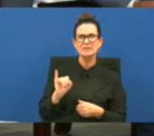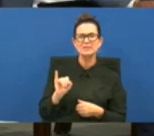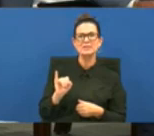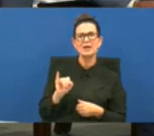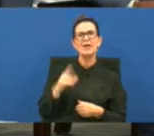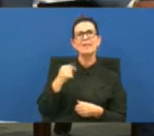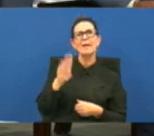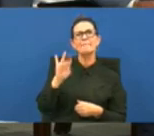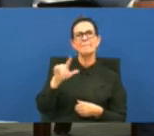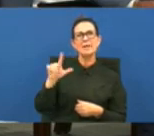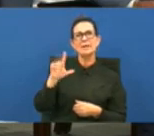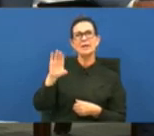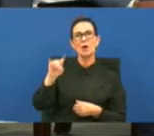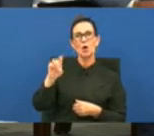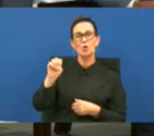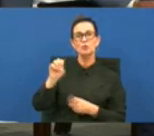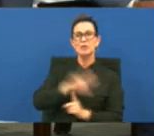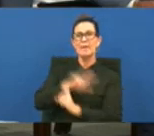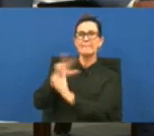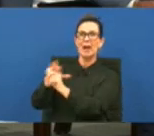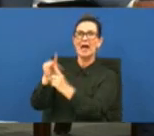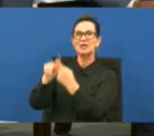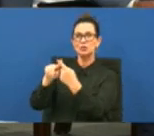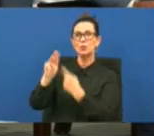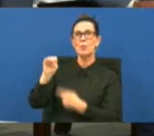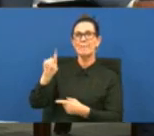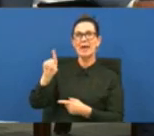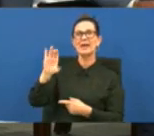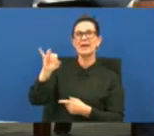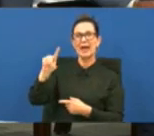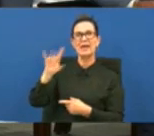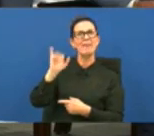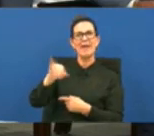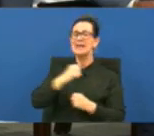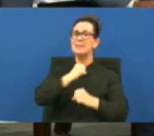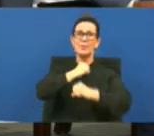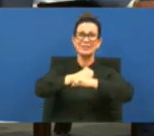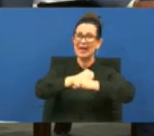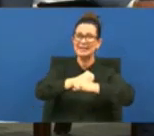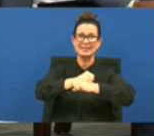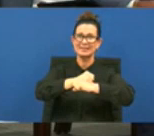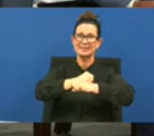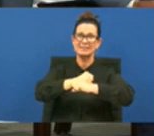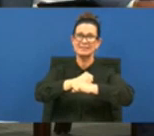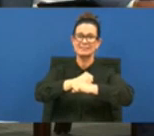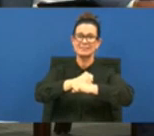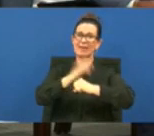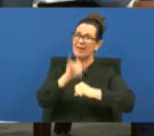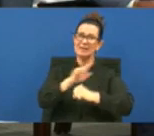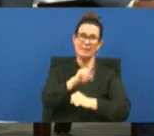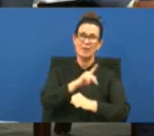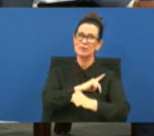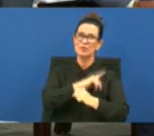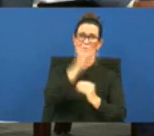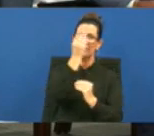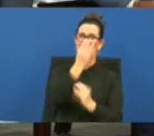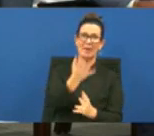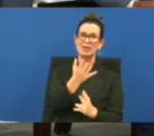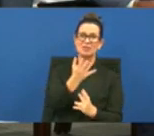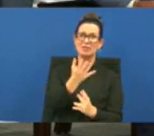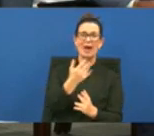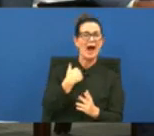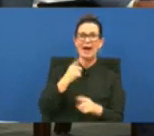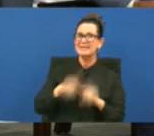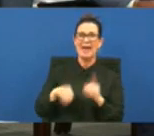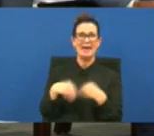codes apply to medicaid individuals and so that is protected by the mco that is their personal information so i can't give